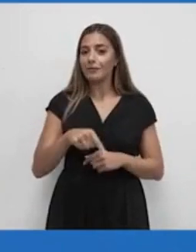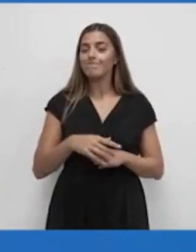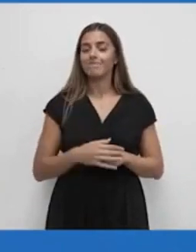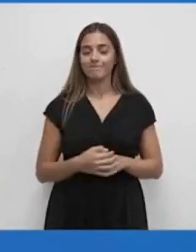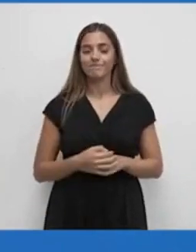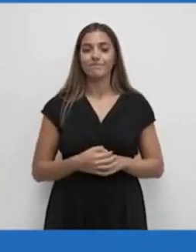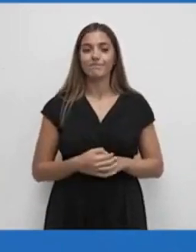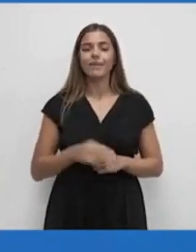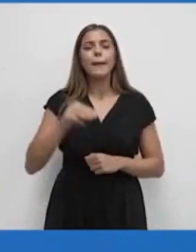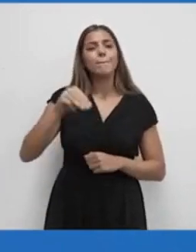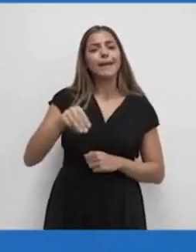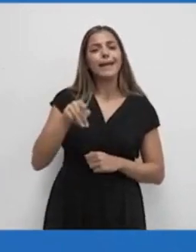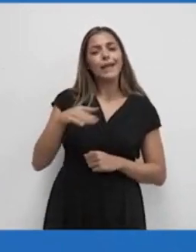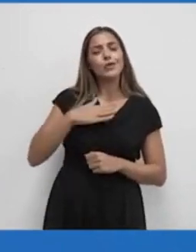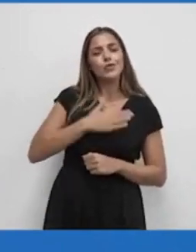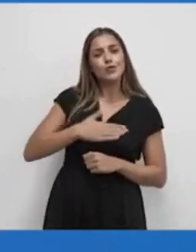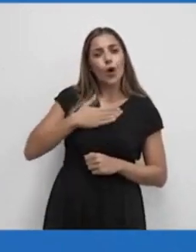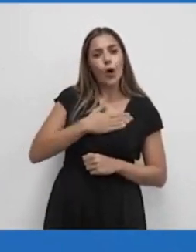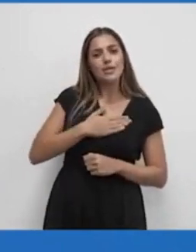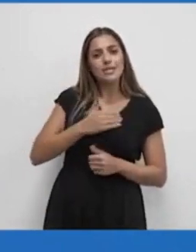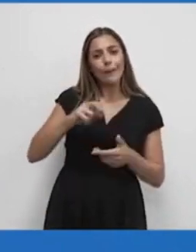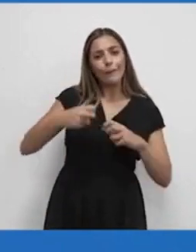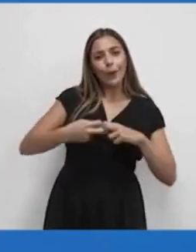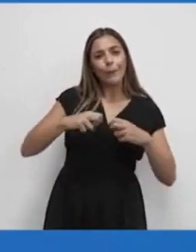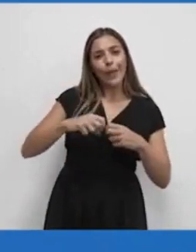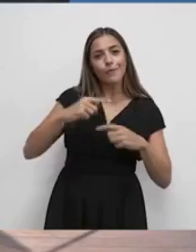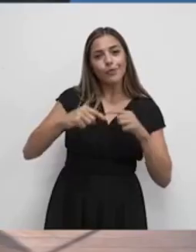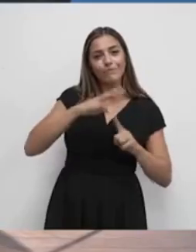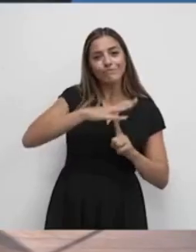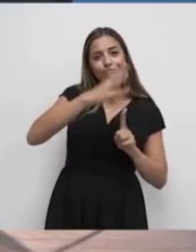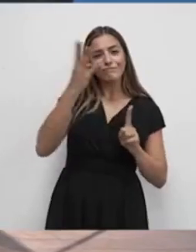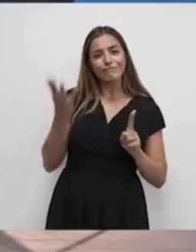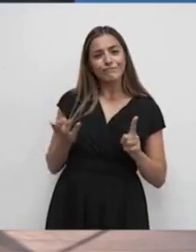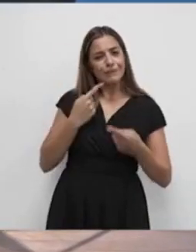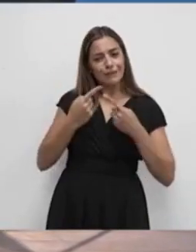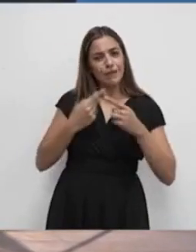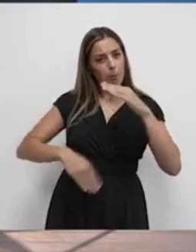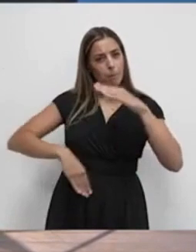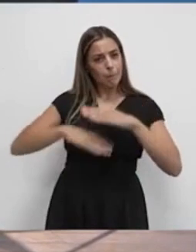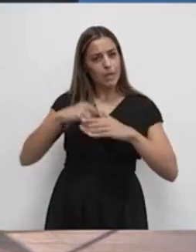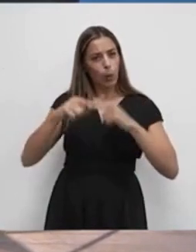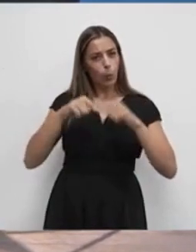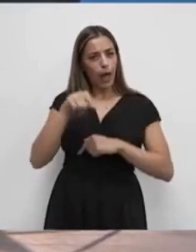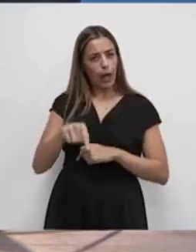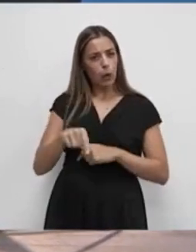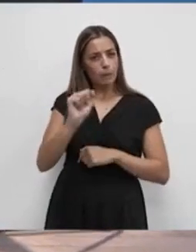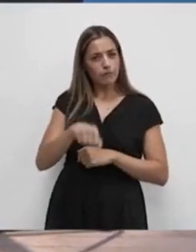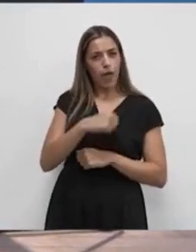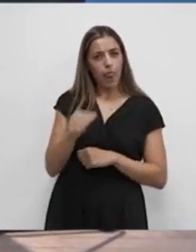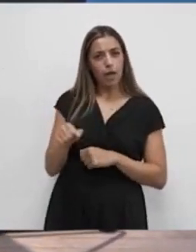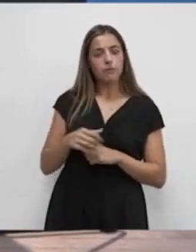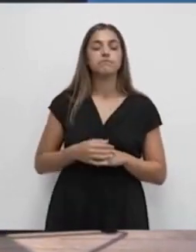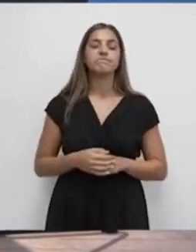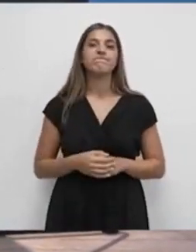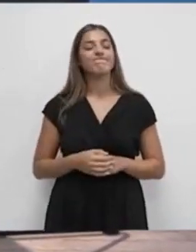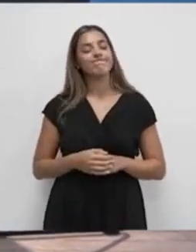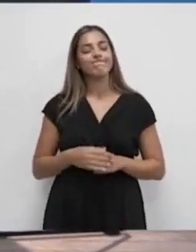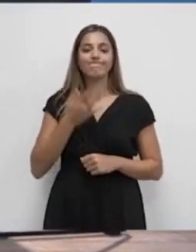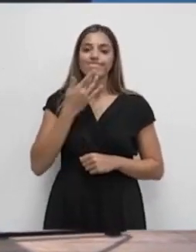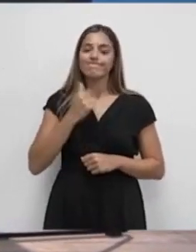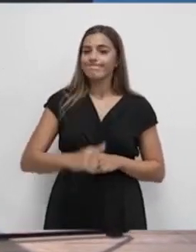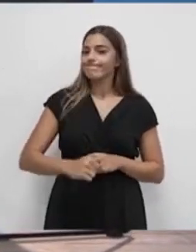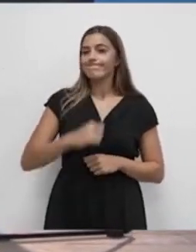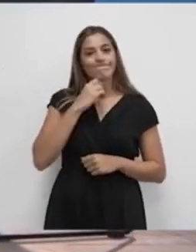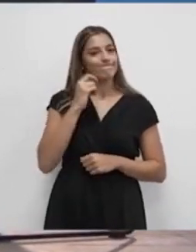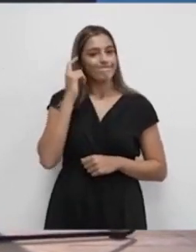Do you feel that issues related to LGBTIQ+, and disability are mentioned enough in today's society? Unfortunately, no, I don't think so.